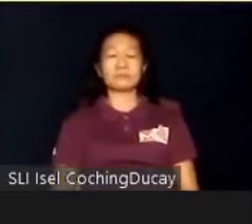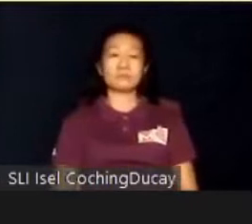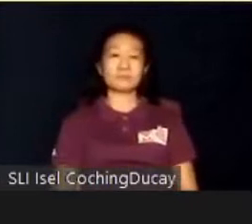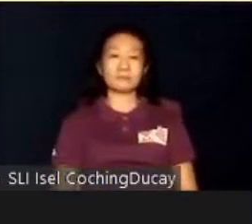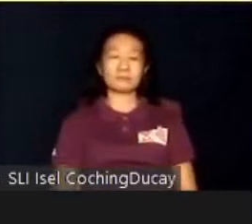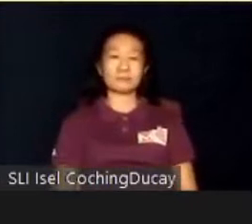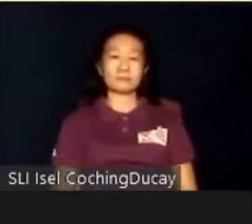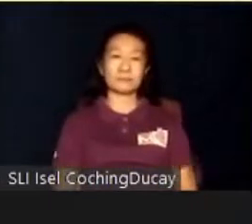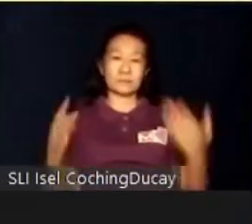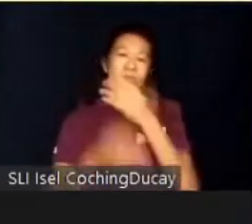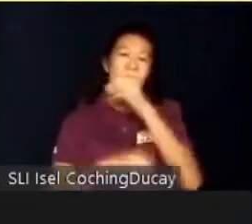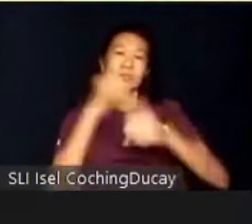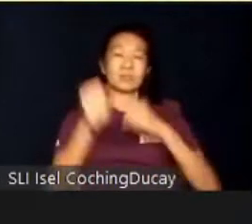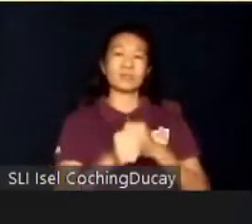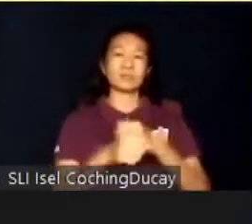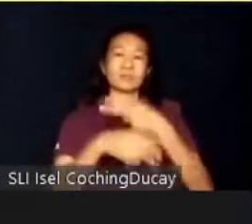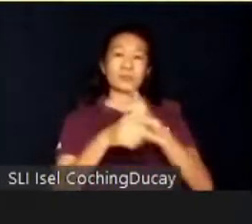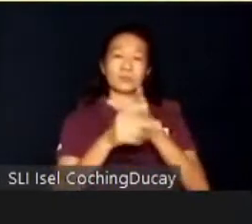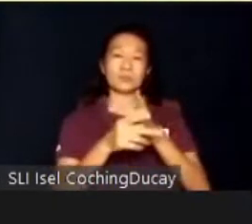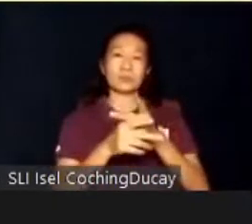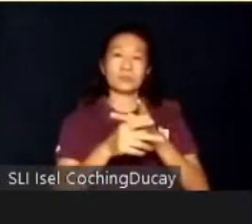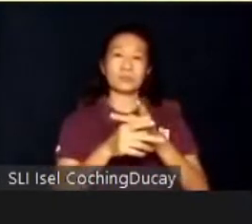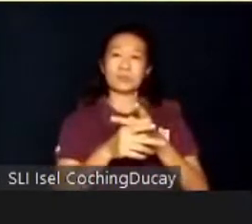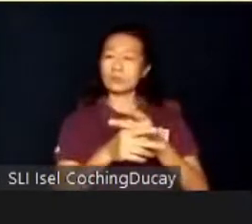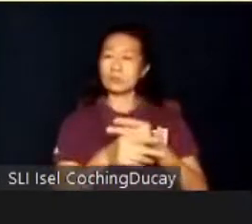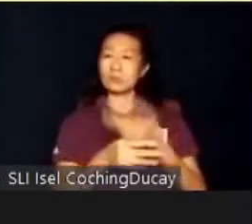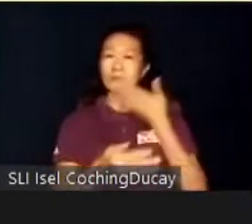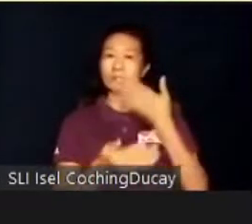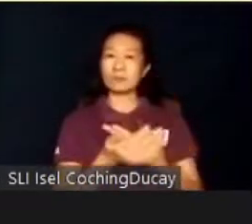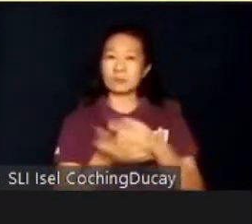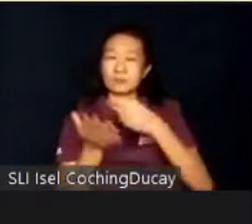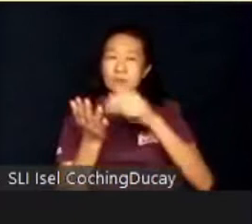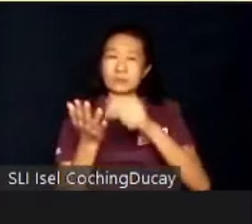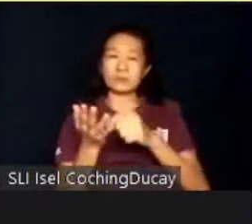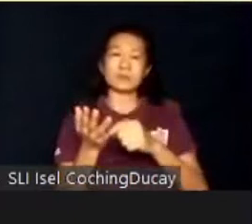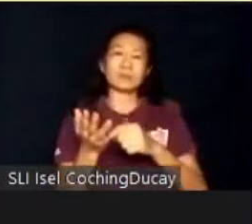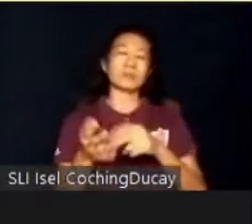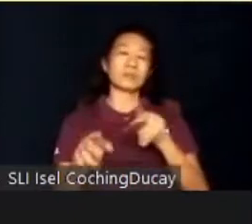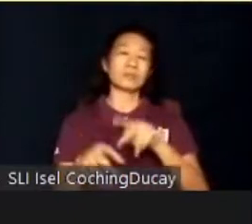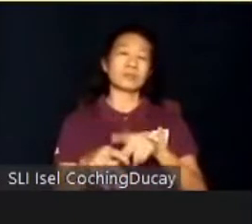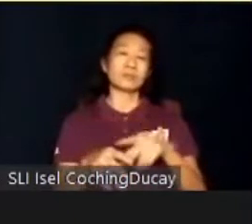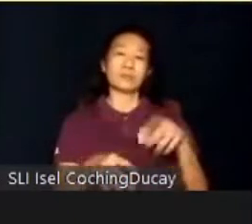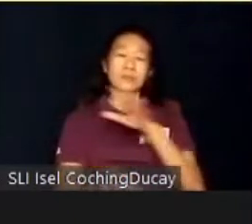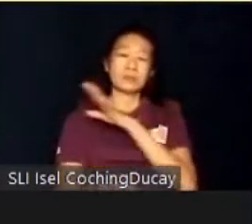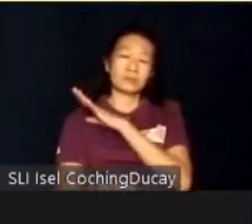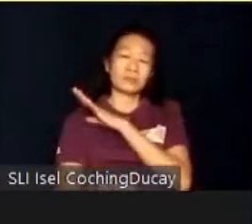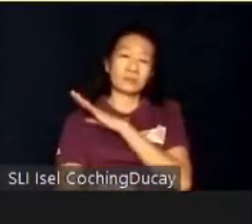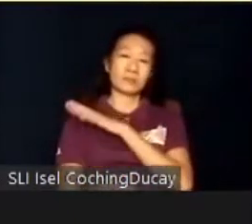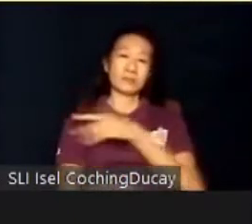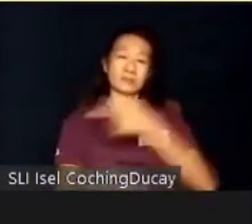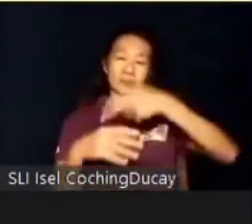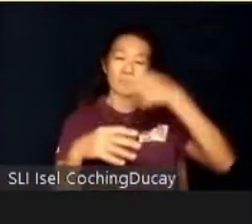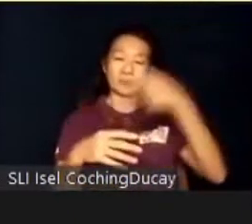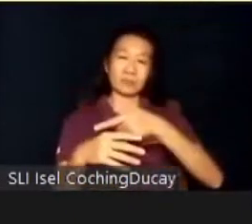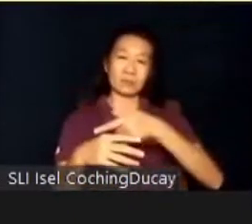Through the years, we have produced encoders, food checkers, kitchen hands, waiters, gasoline boy attendants,